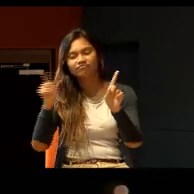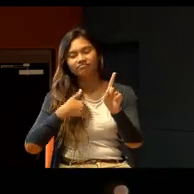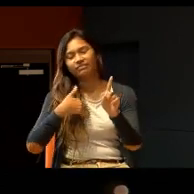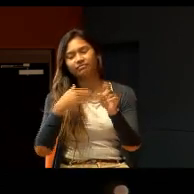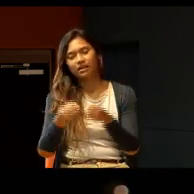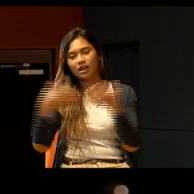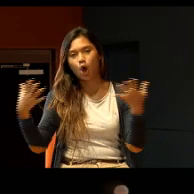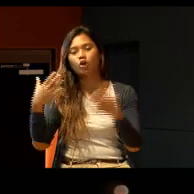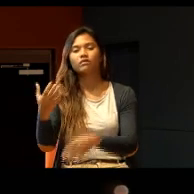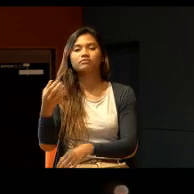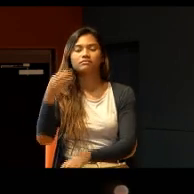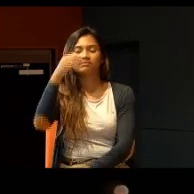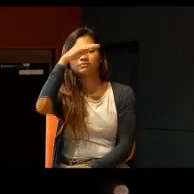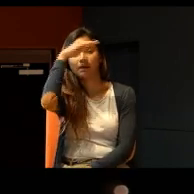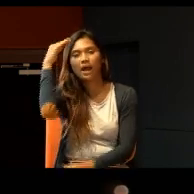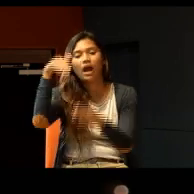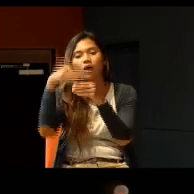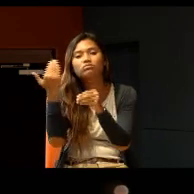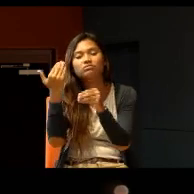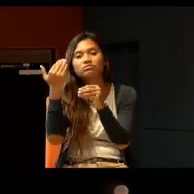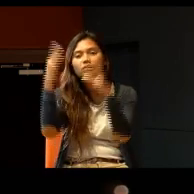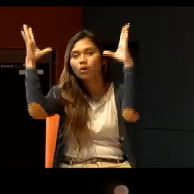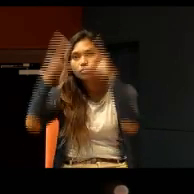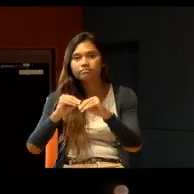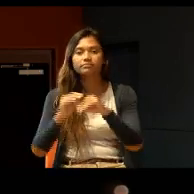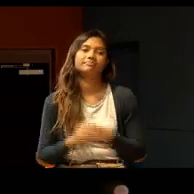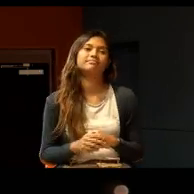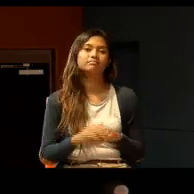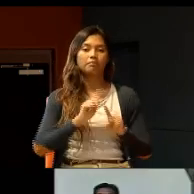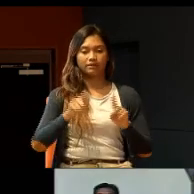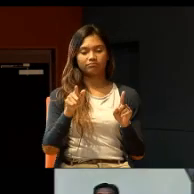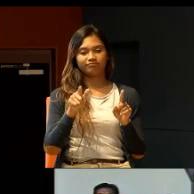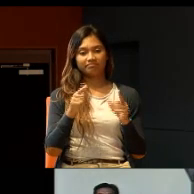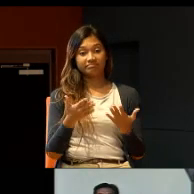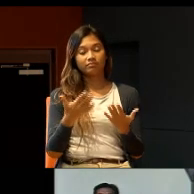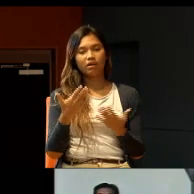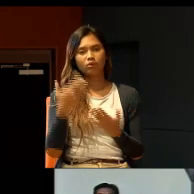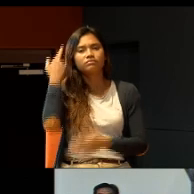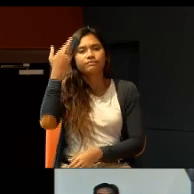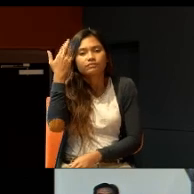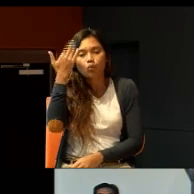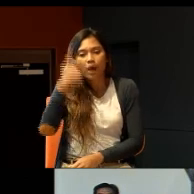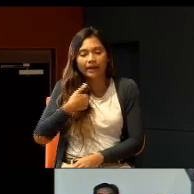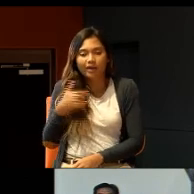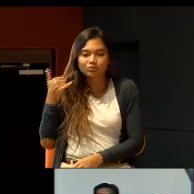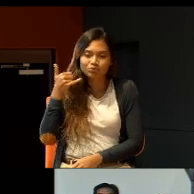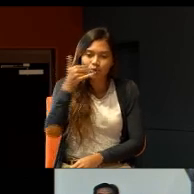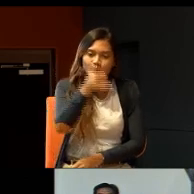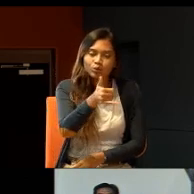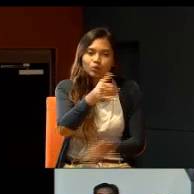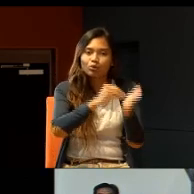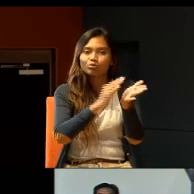and water carts. Okay, now, so why did I go all the way to Delhi to volunteer?